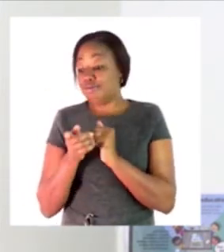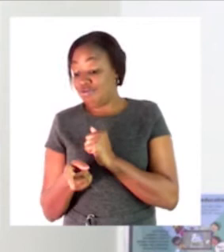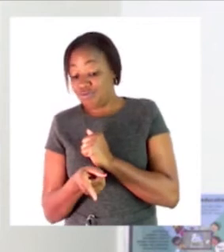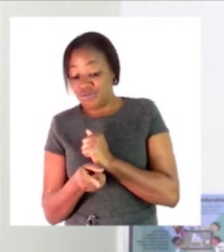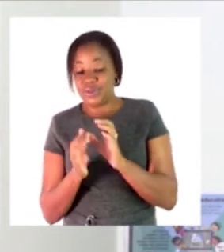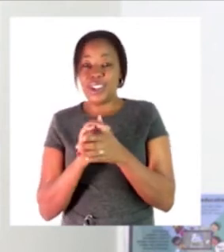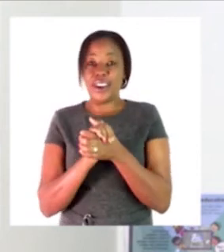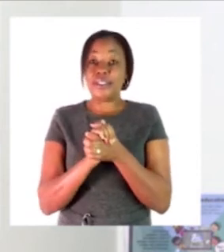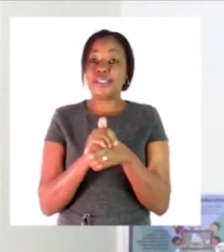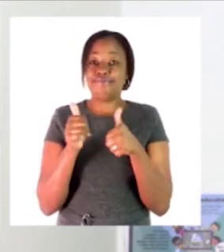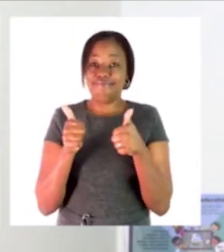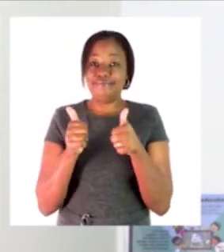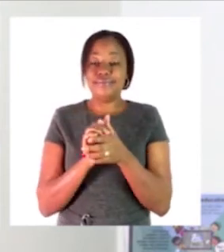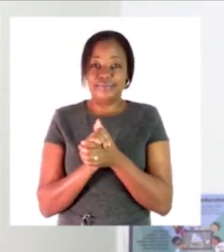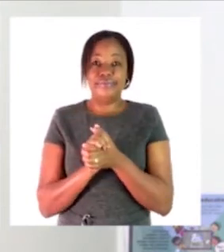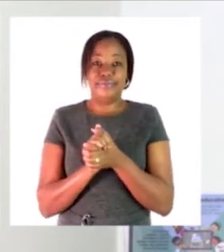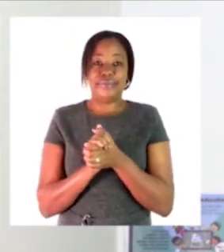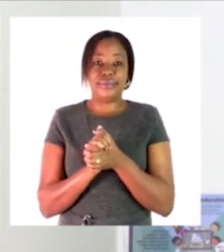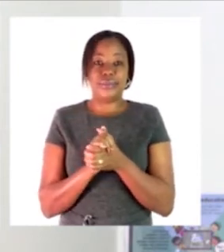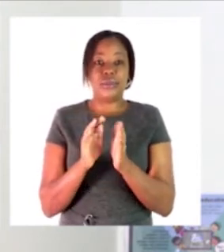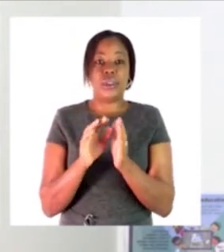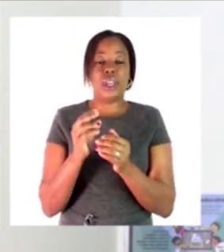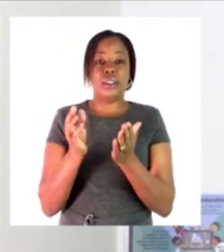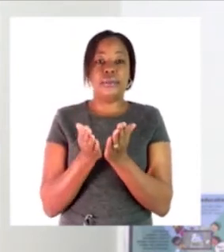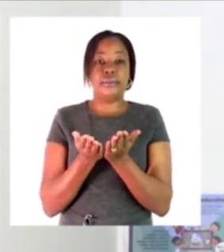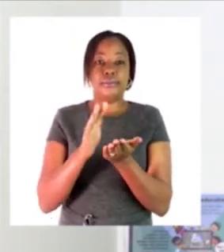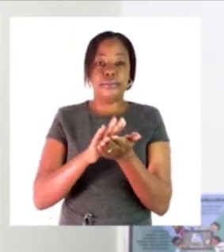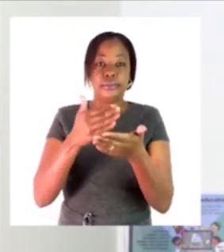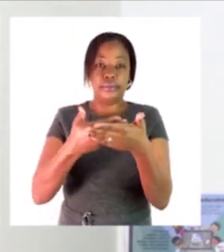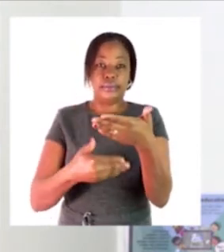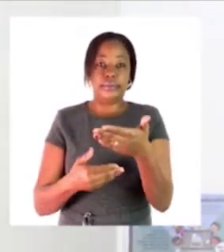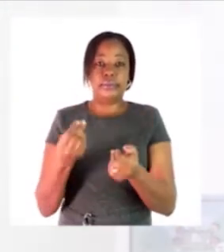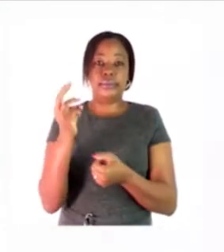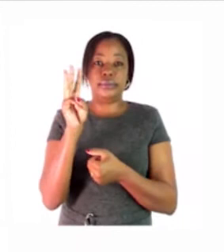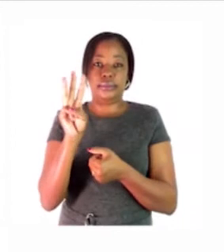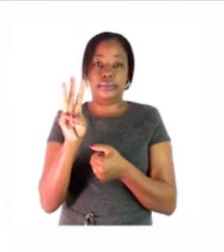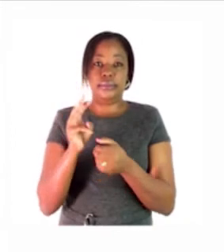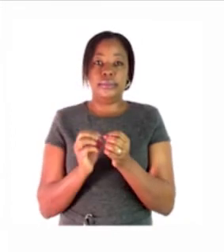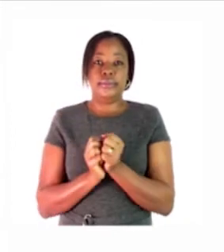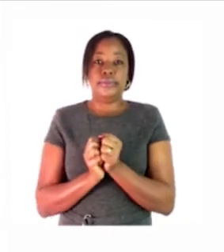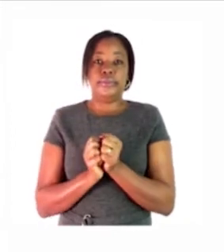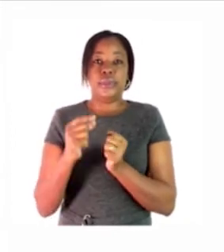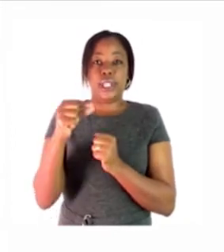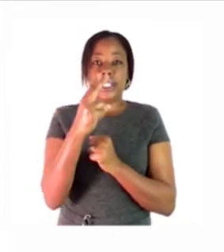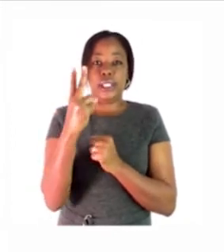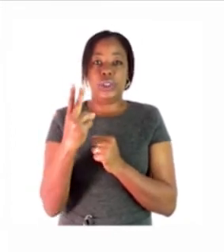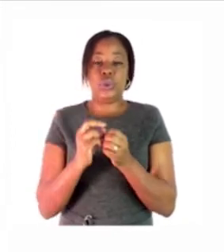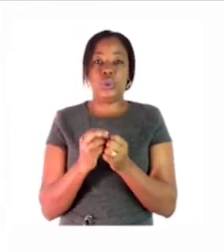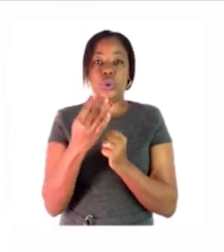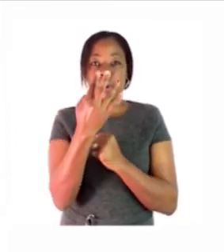okay we are on page three i'm going to take the great tools with me on counting